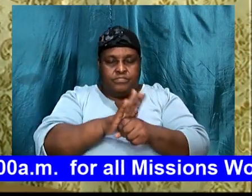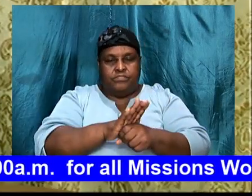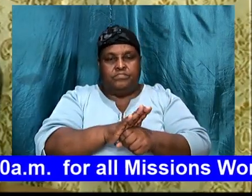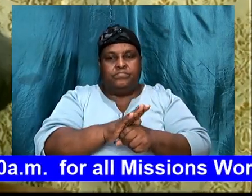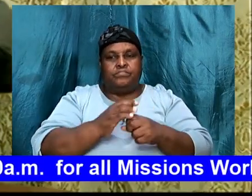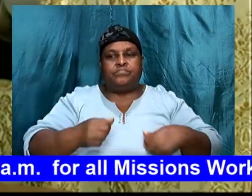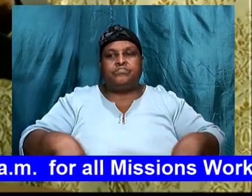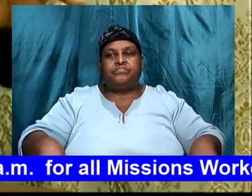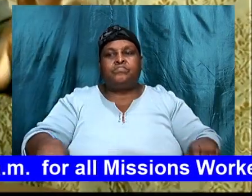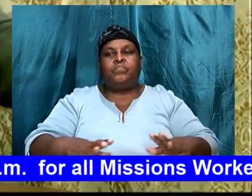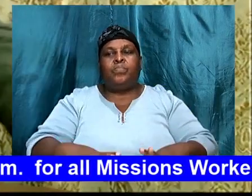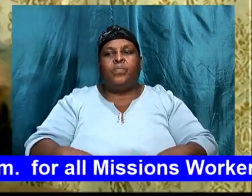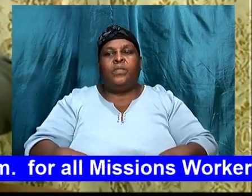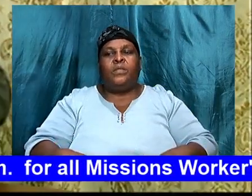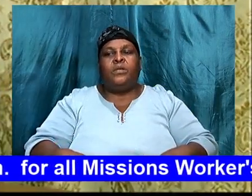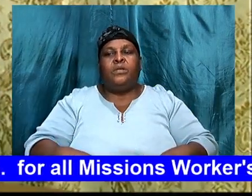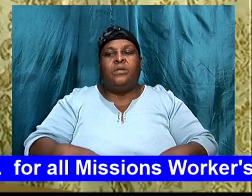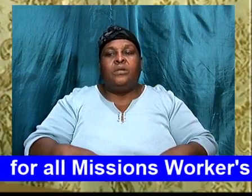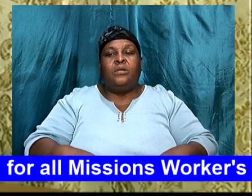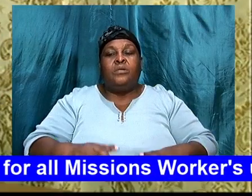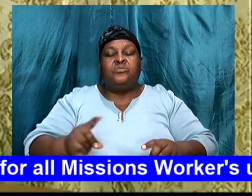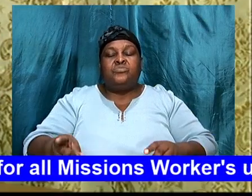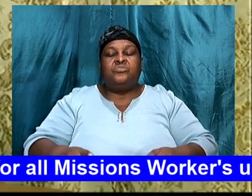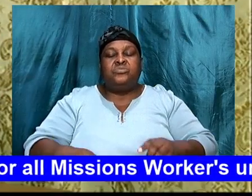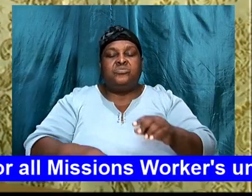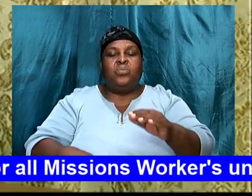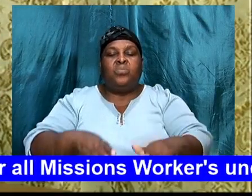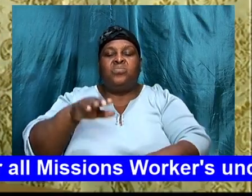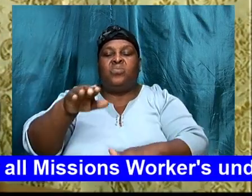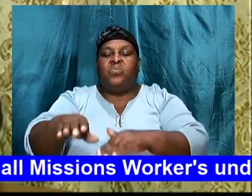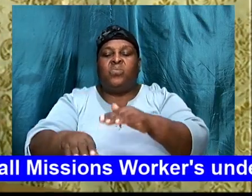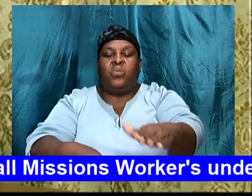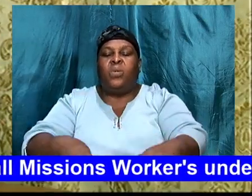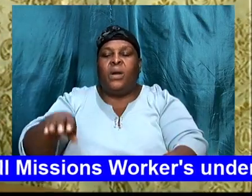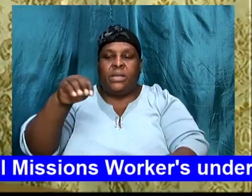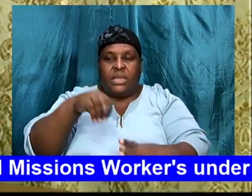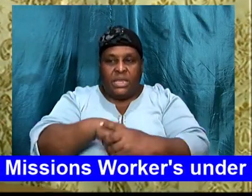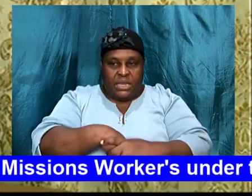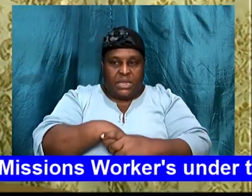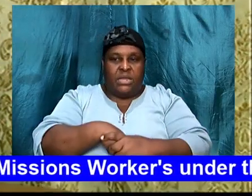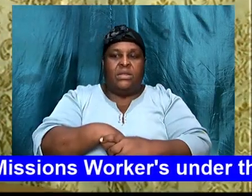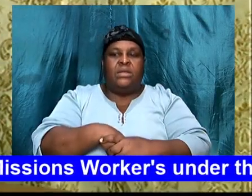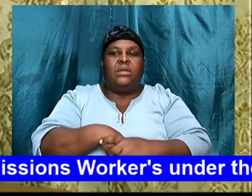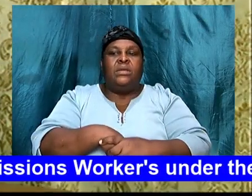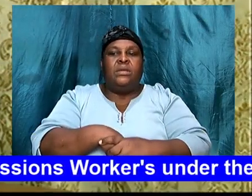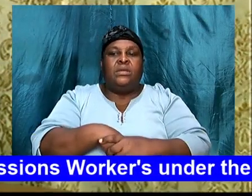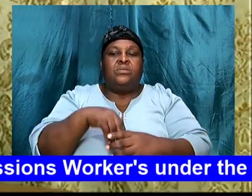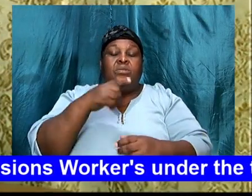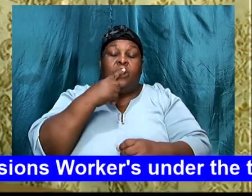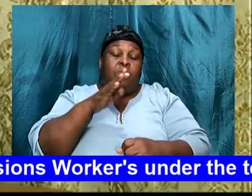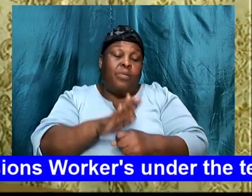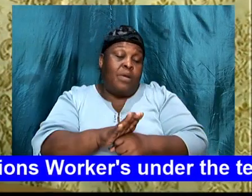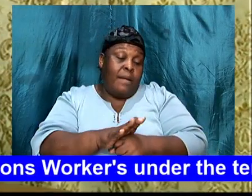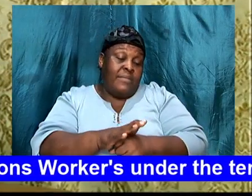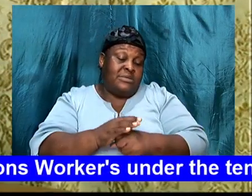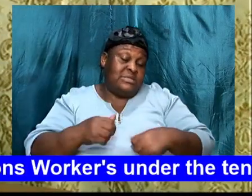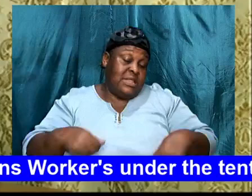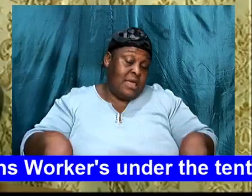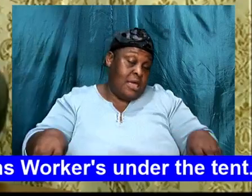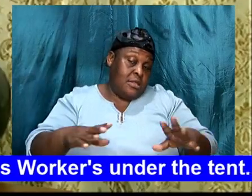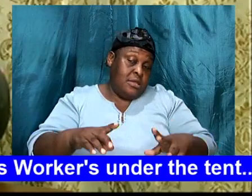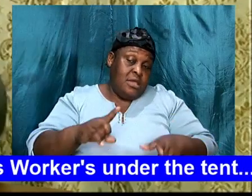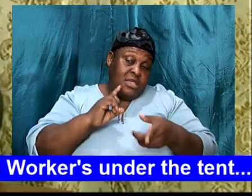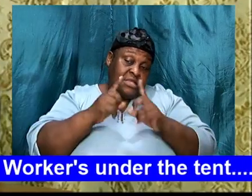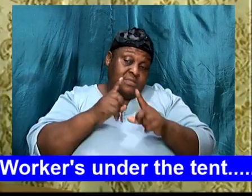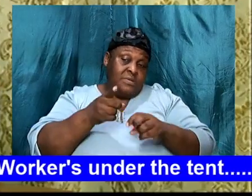they should have just, stepped in, to the promised land, talking about, the will of God, you know, and if you go outside, of the will of God,